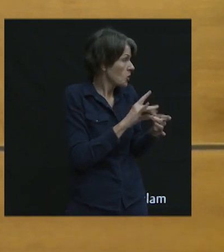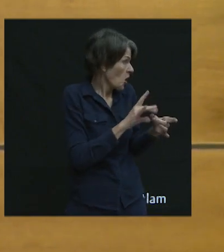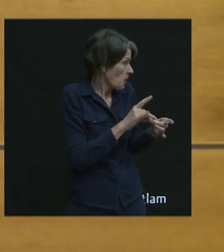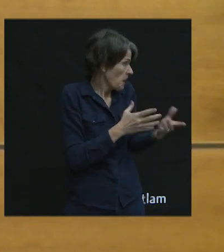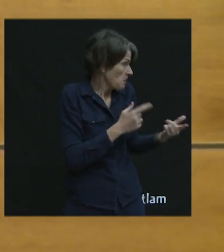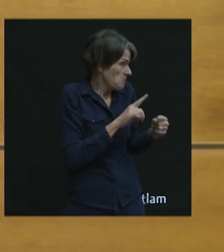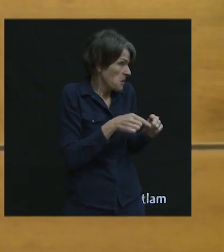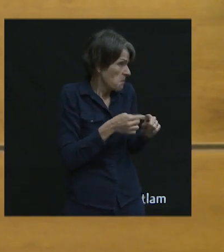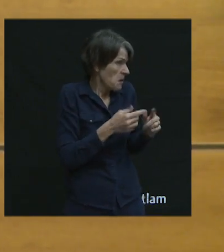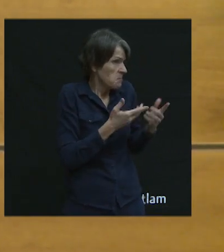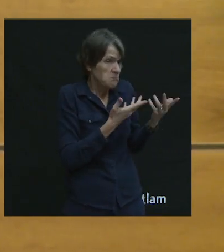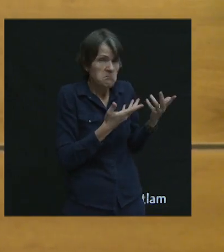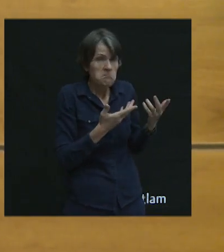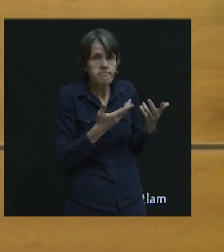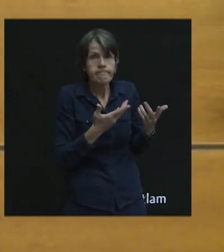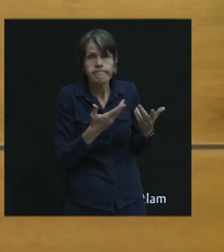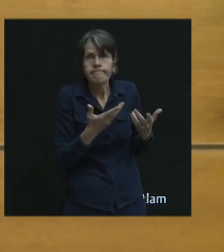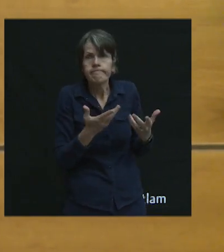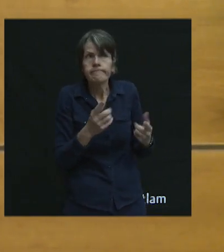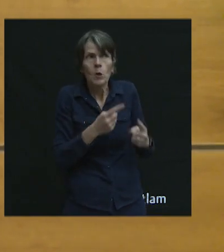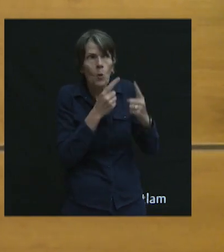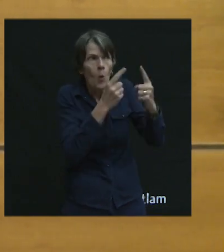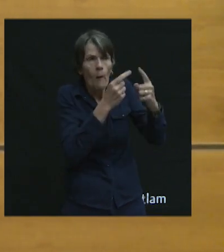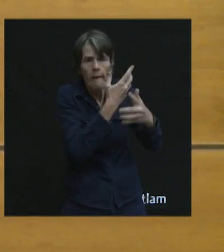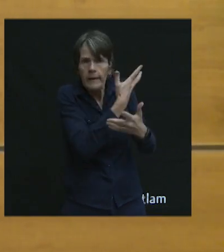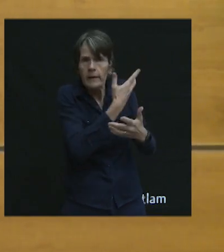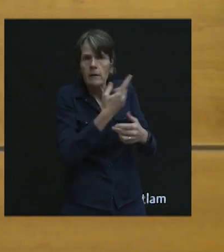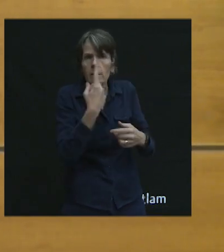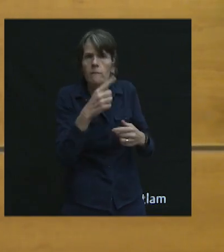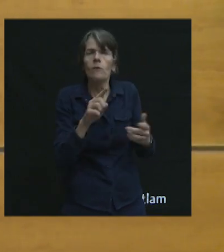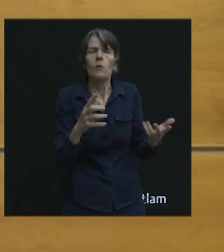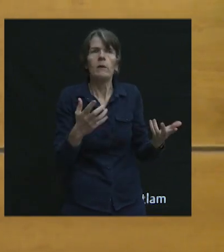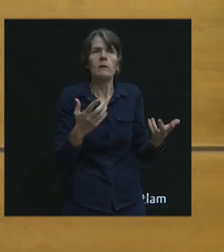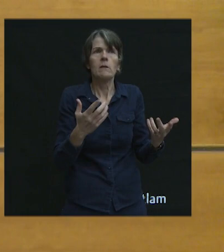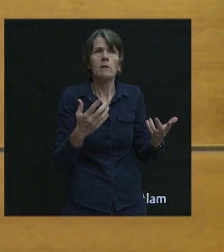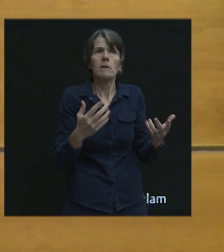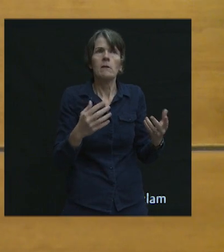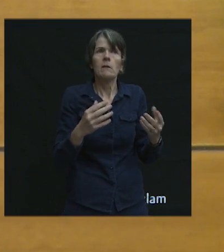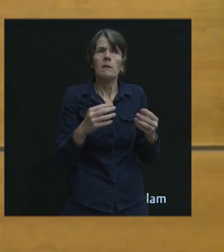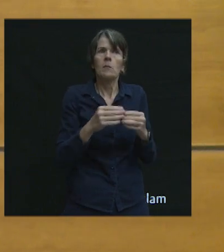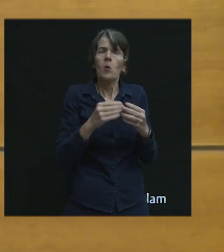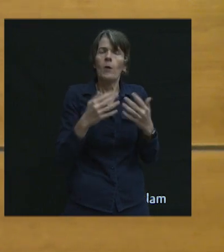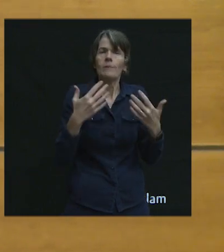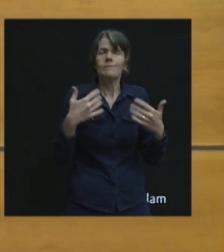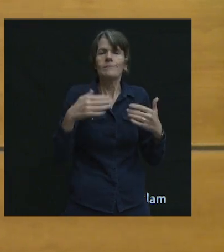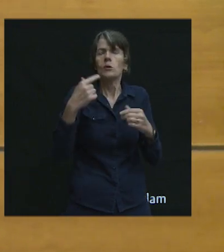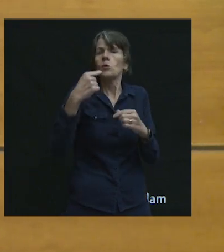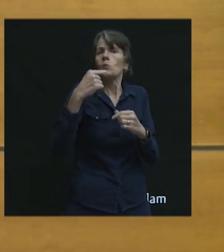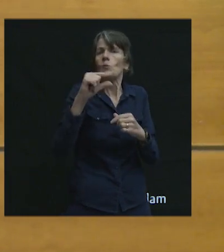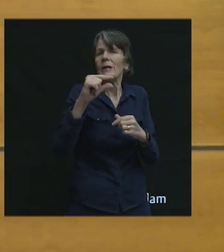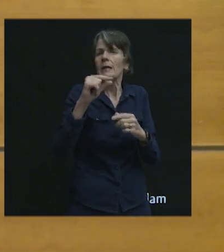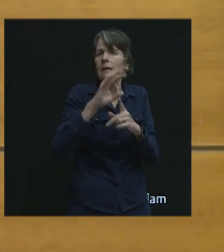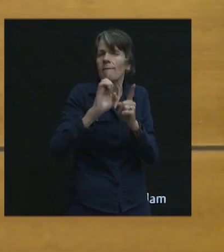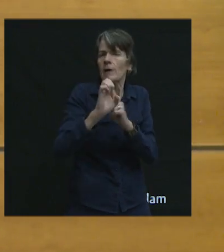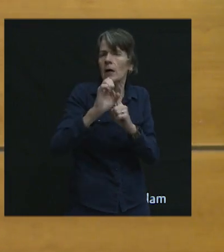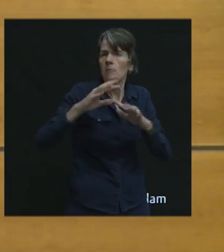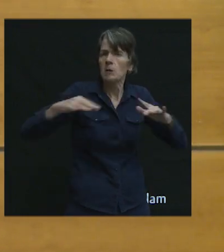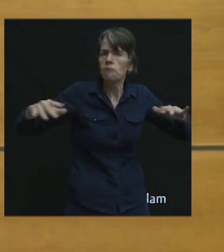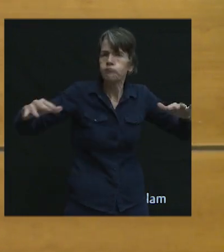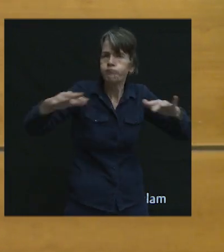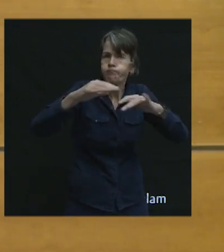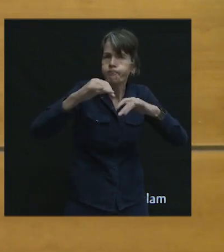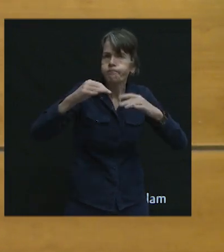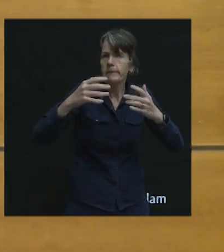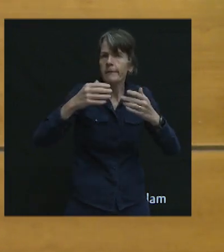I think, about the desired aspiration here for really more, I'll call it green infrastructure, and I think part of the